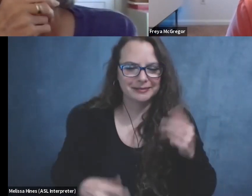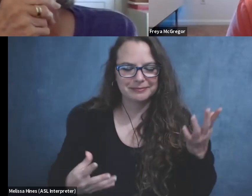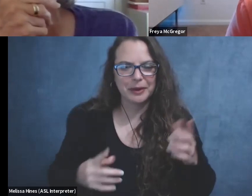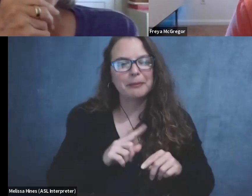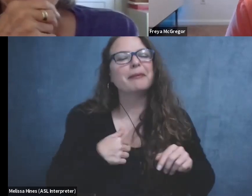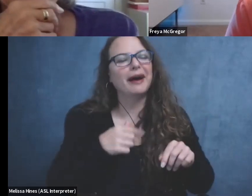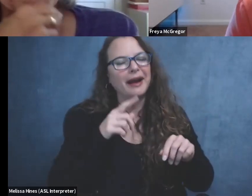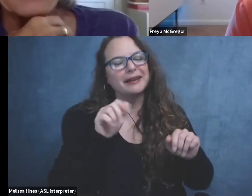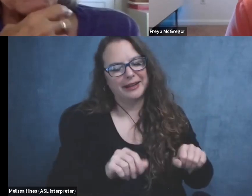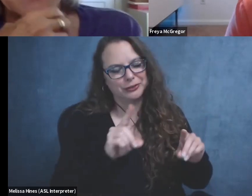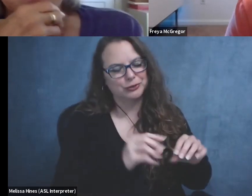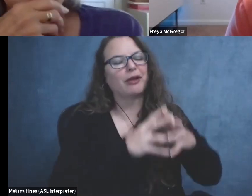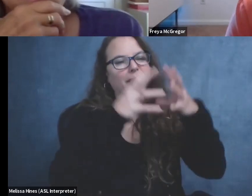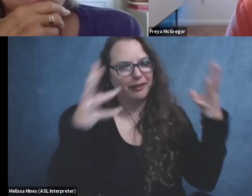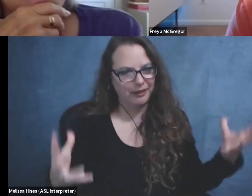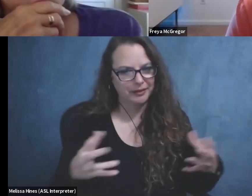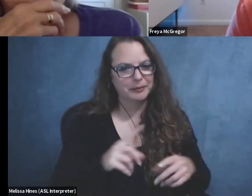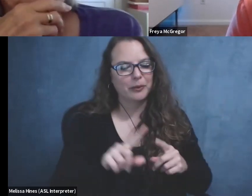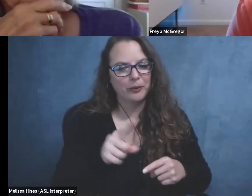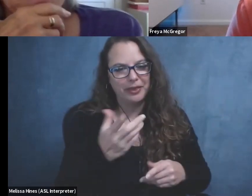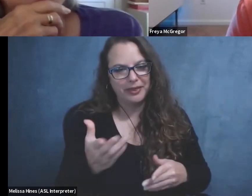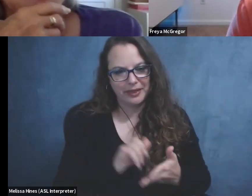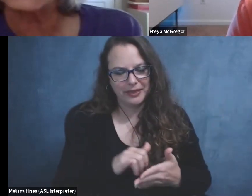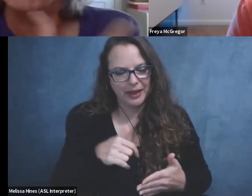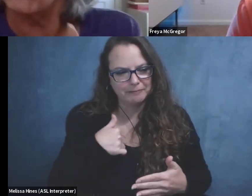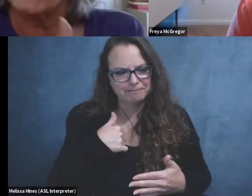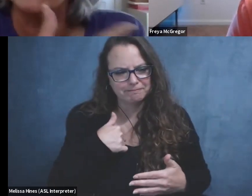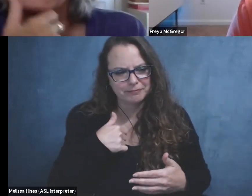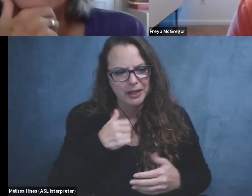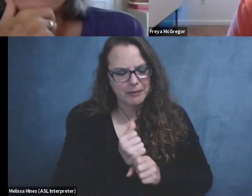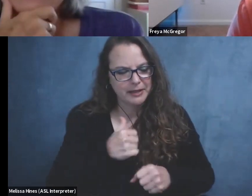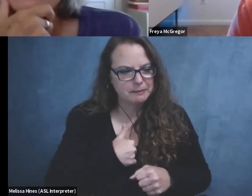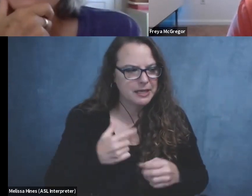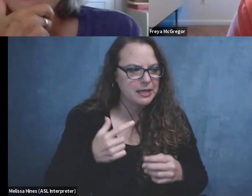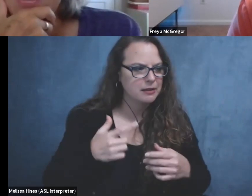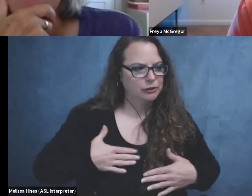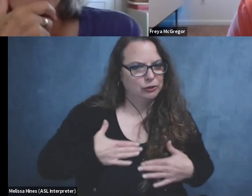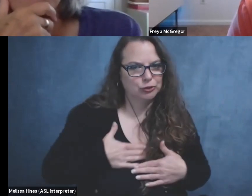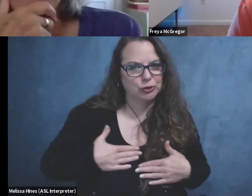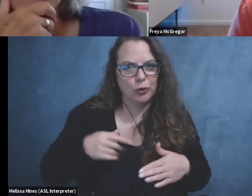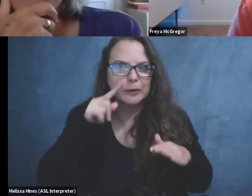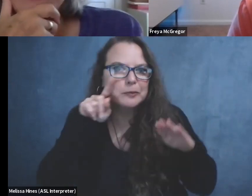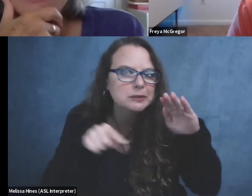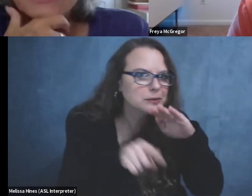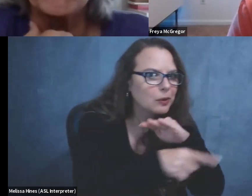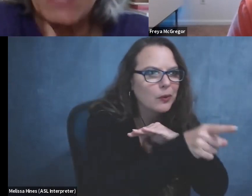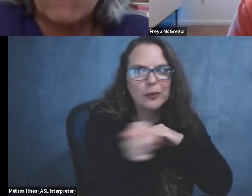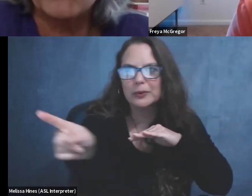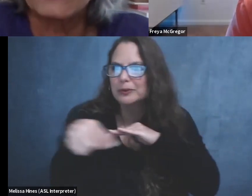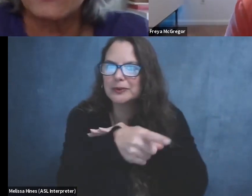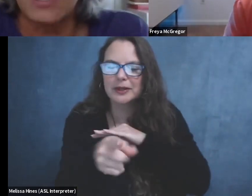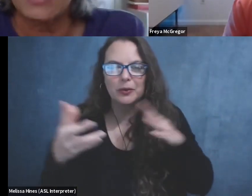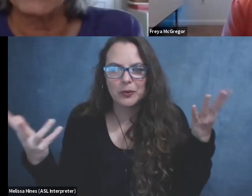And I think one of the things that makes me, um, an explorer is that the